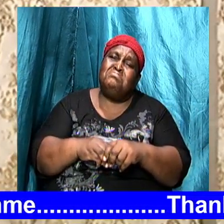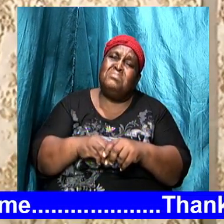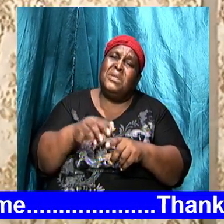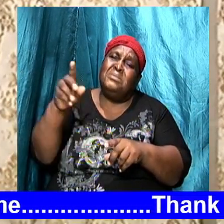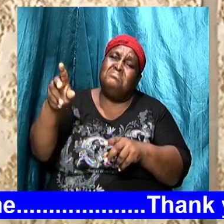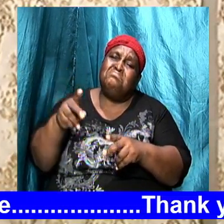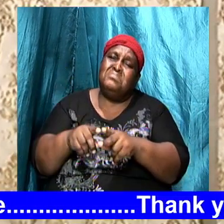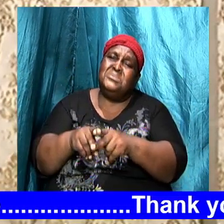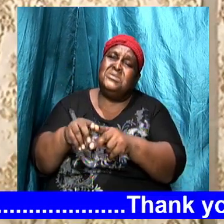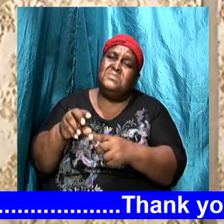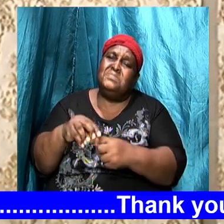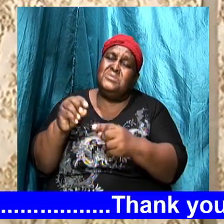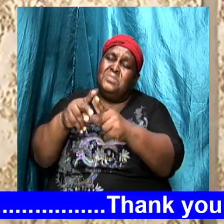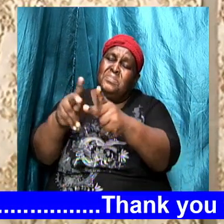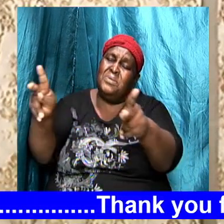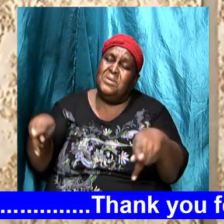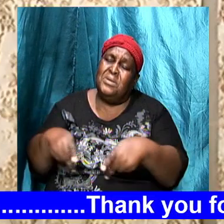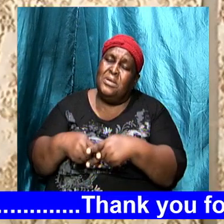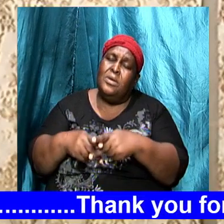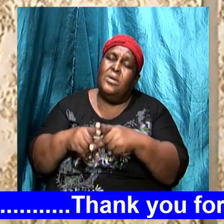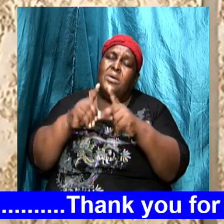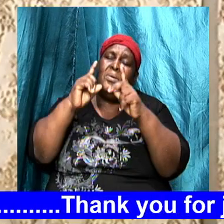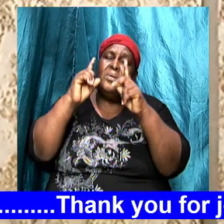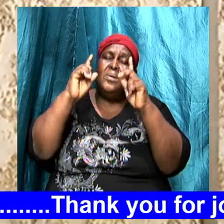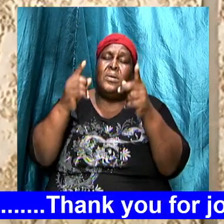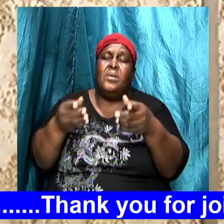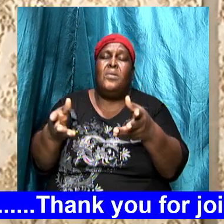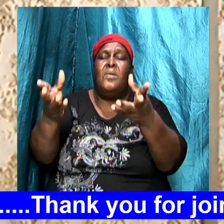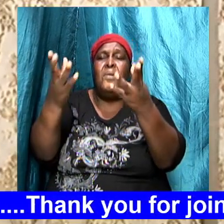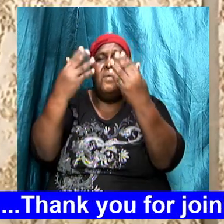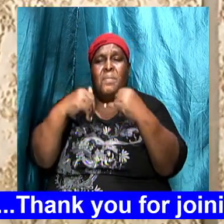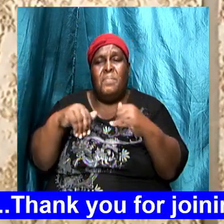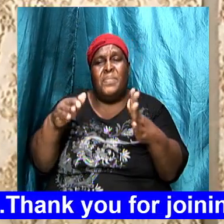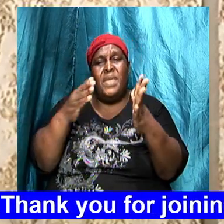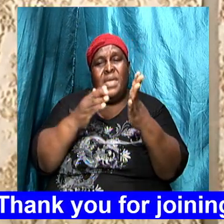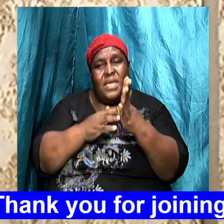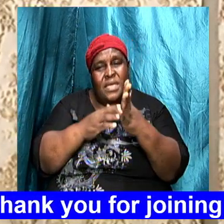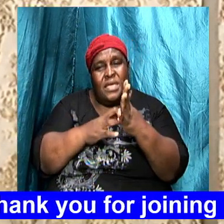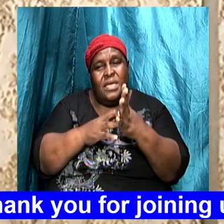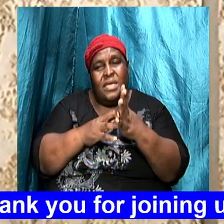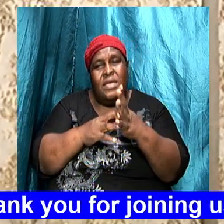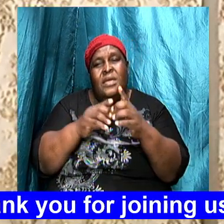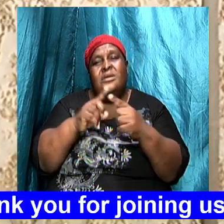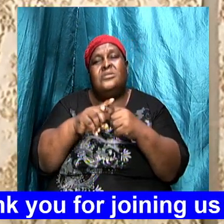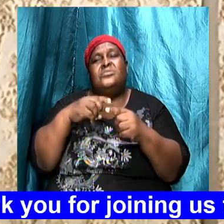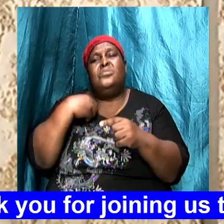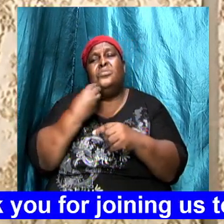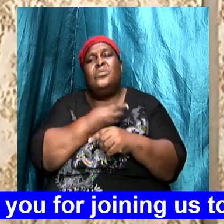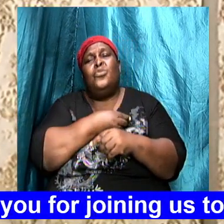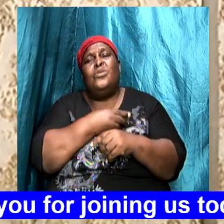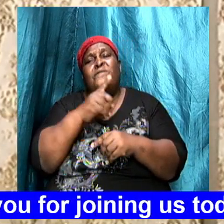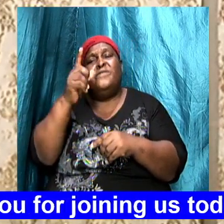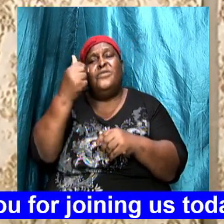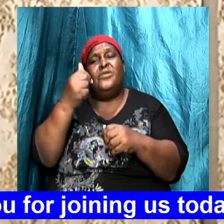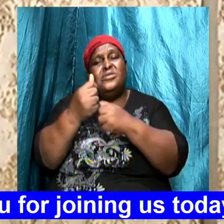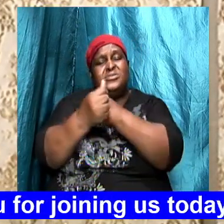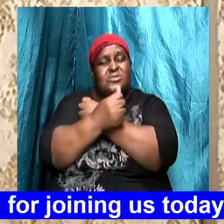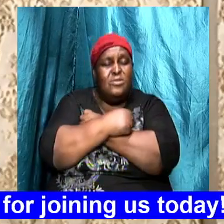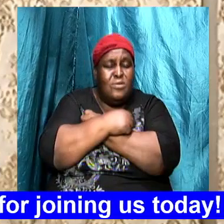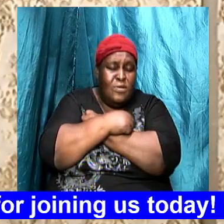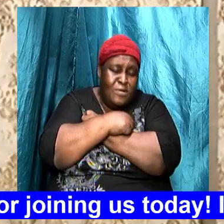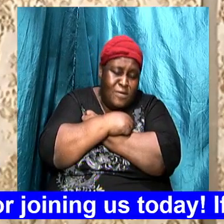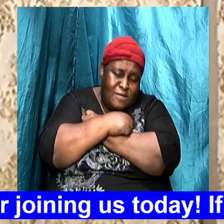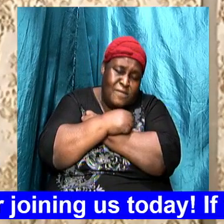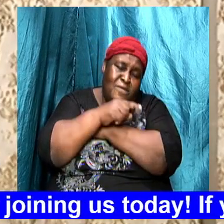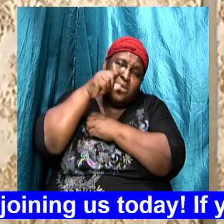back to the first love that we have moved away from you have left your first love